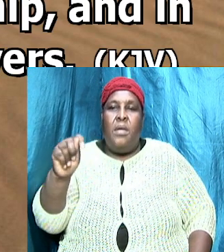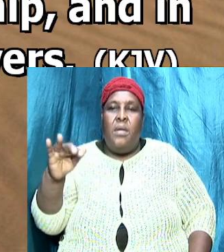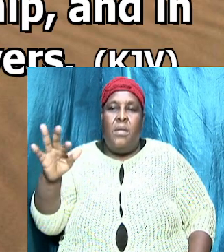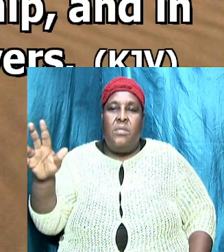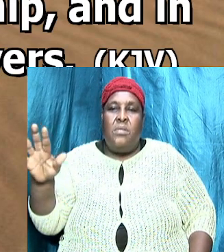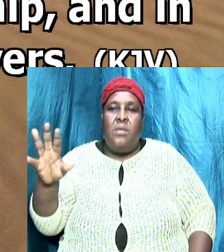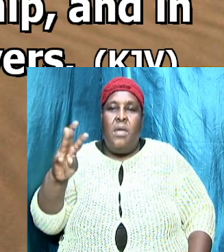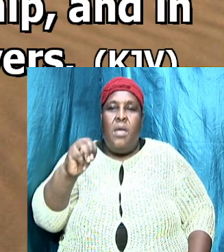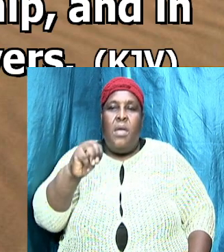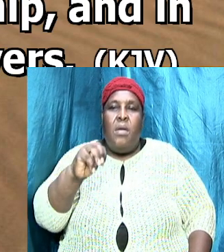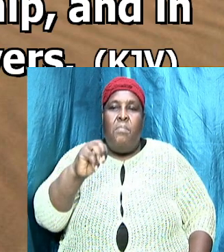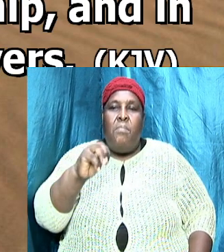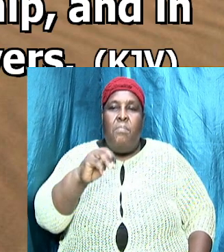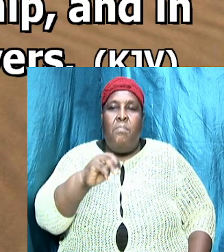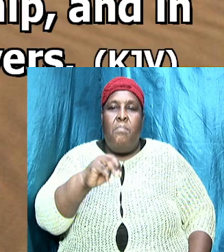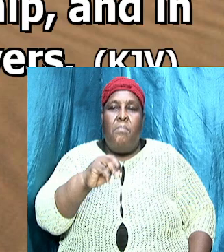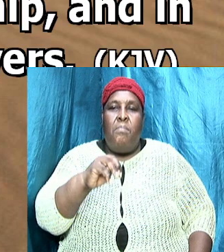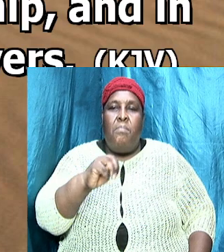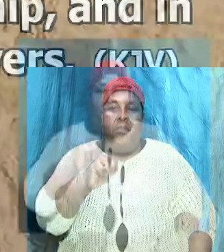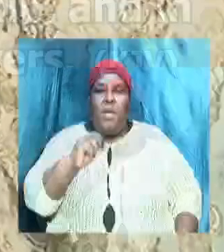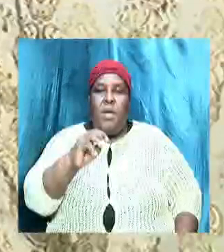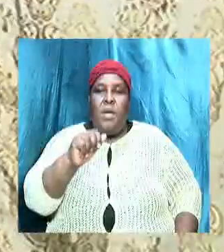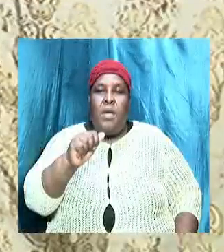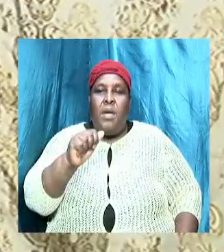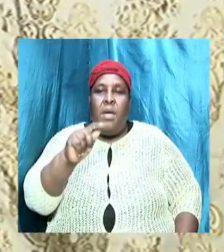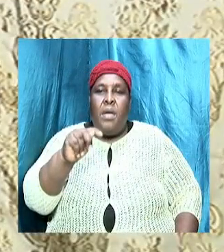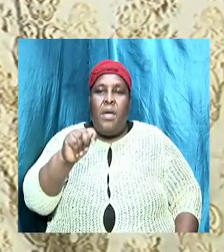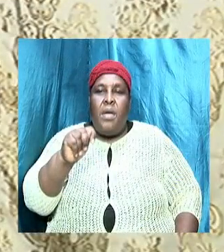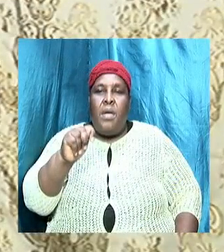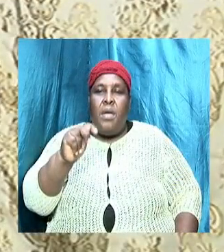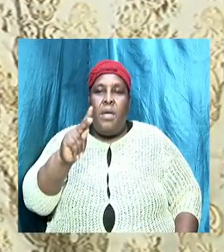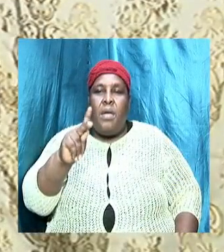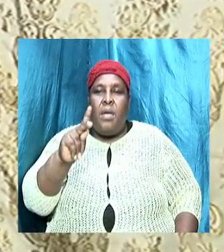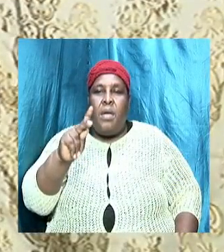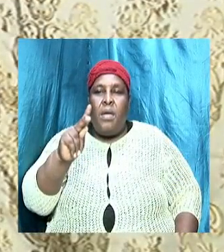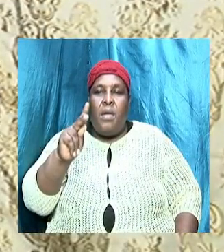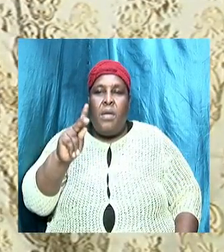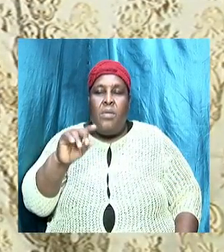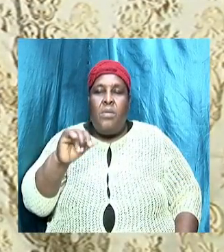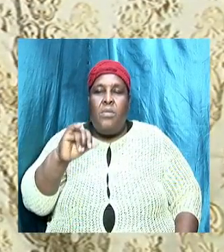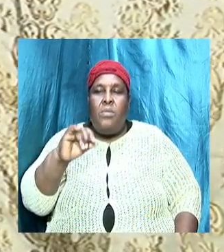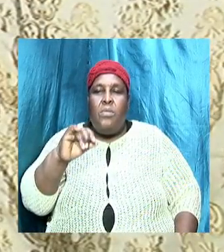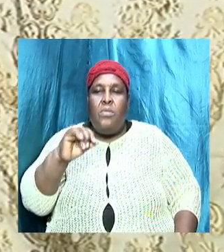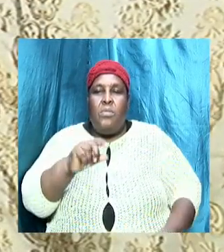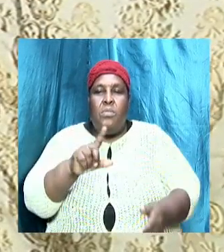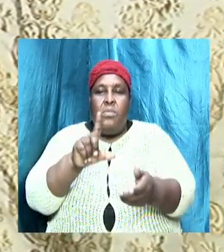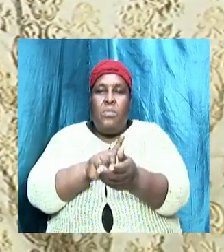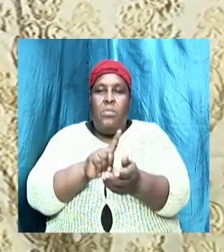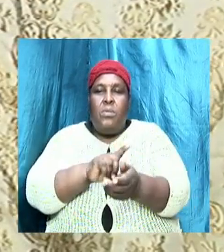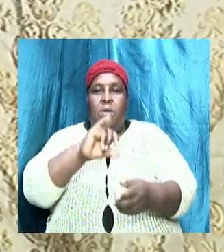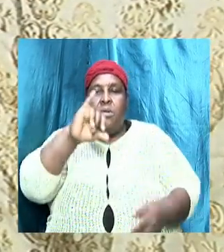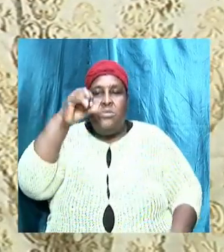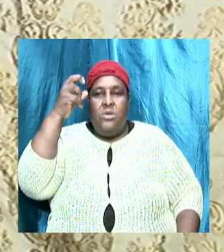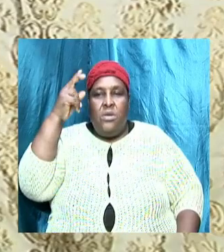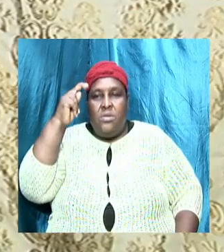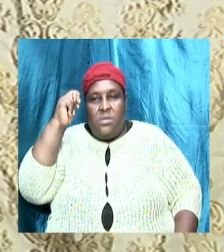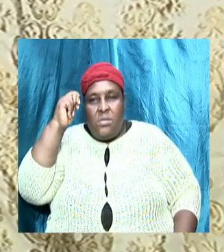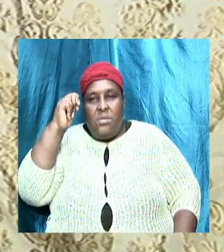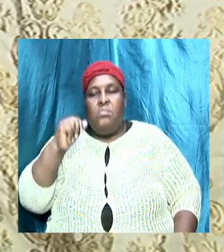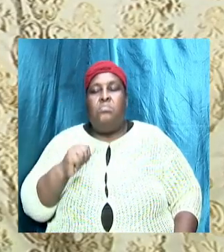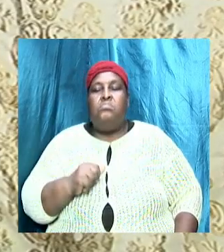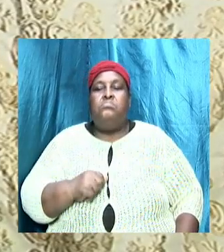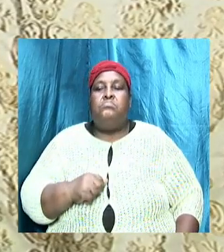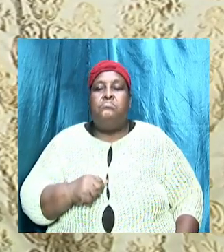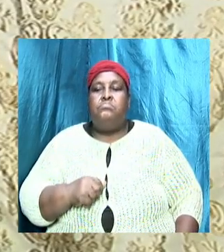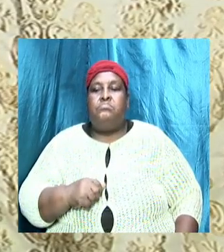can be found in the remainder of the New Testament from Acts go to Revelation when you look from when